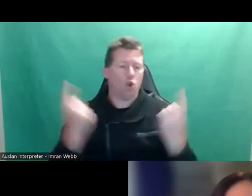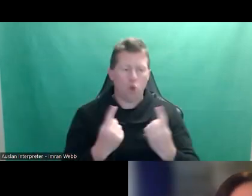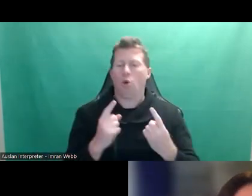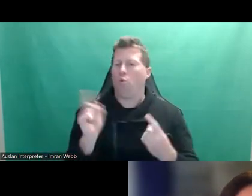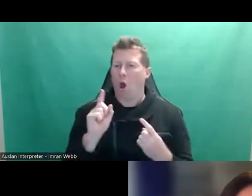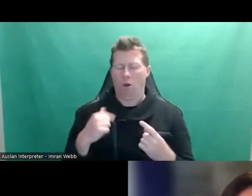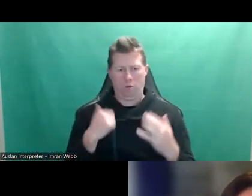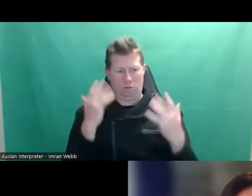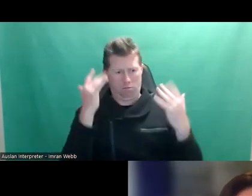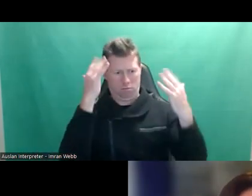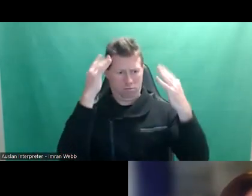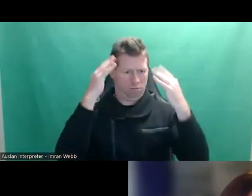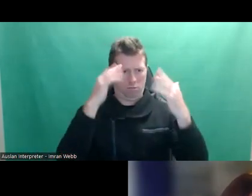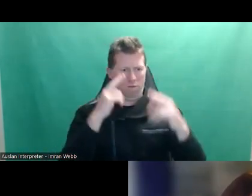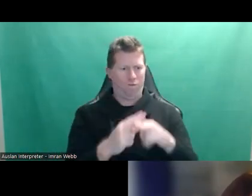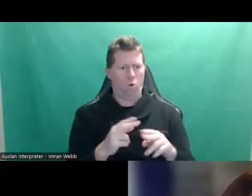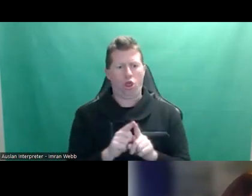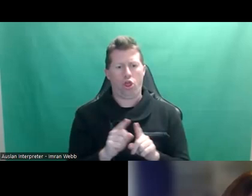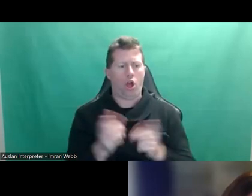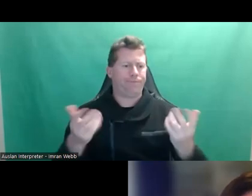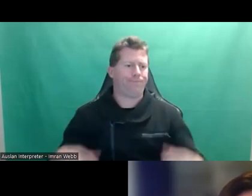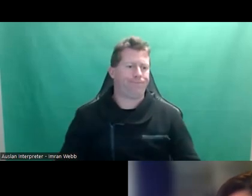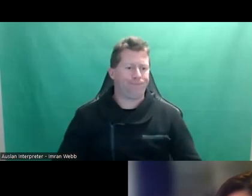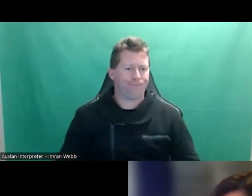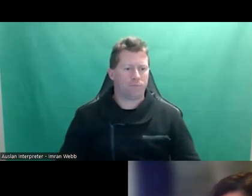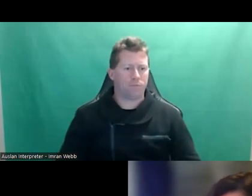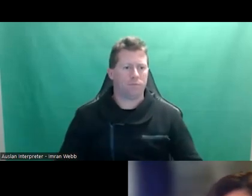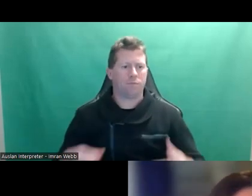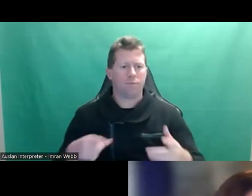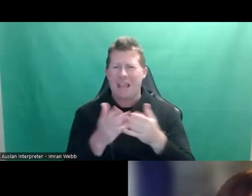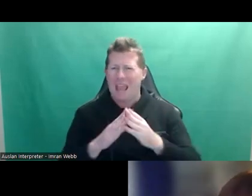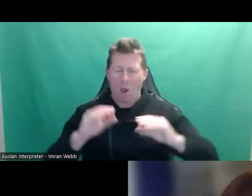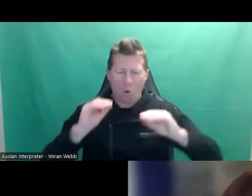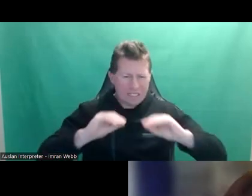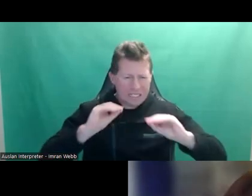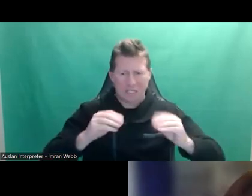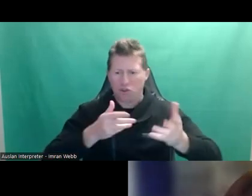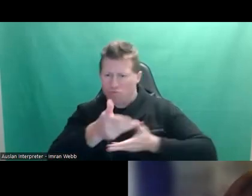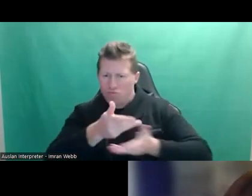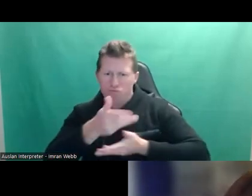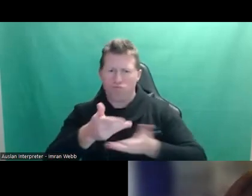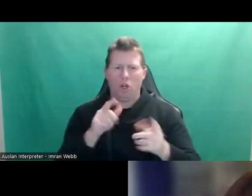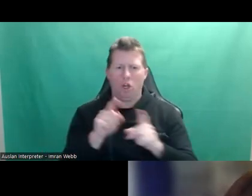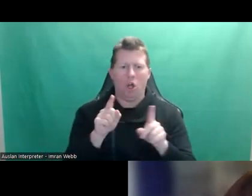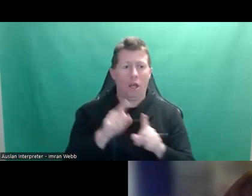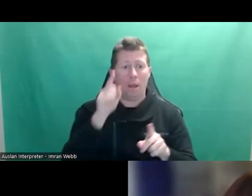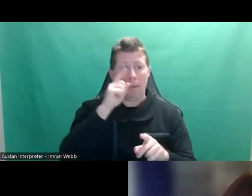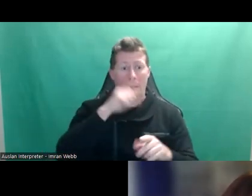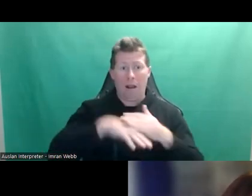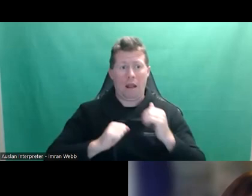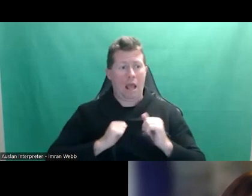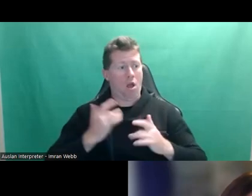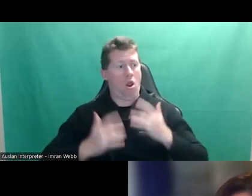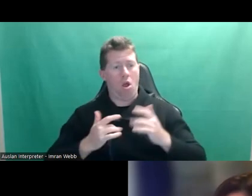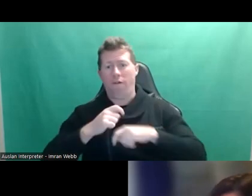about in terms of these interactions and teachings when it's coming from the people in our life who are role models?